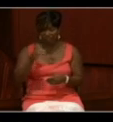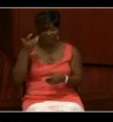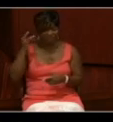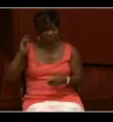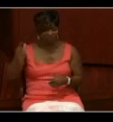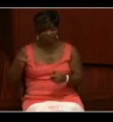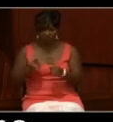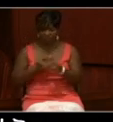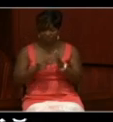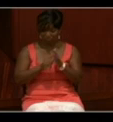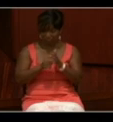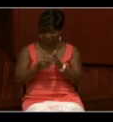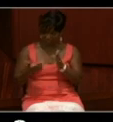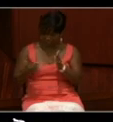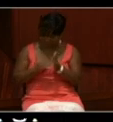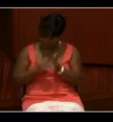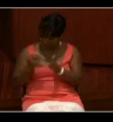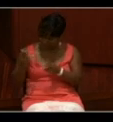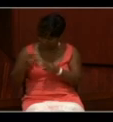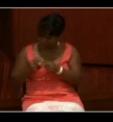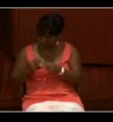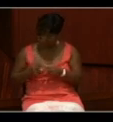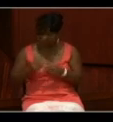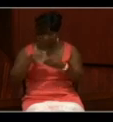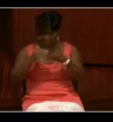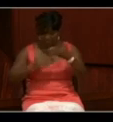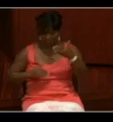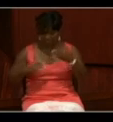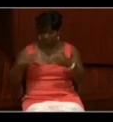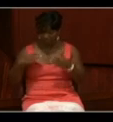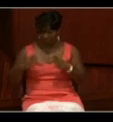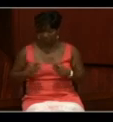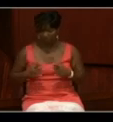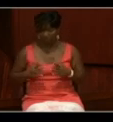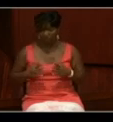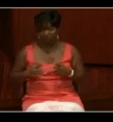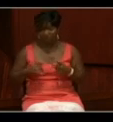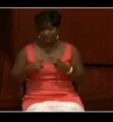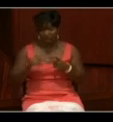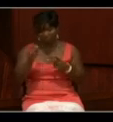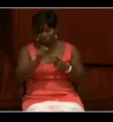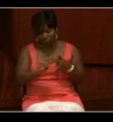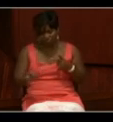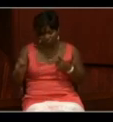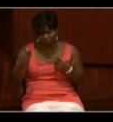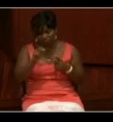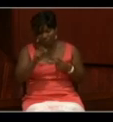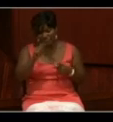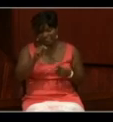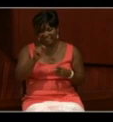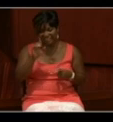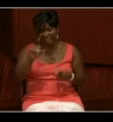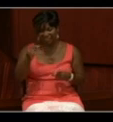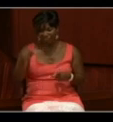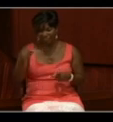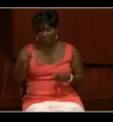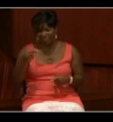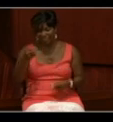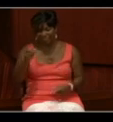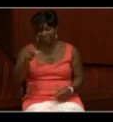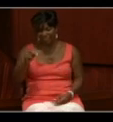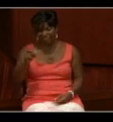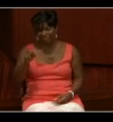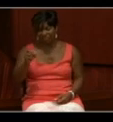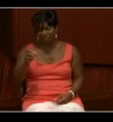And there he is again in the list of officers. And I have circled again, T.C. Green, Ensign, reported for